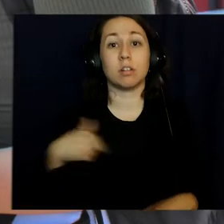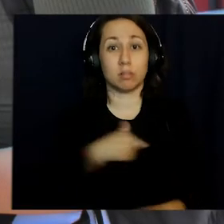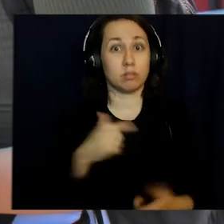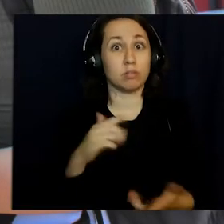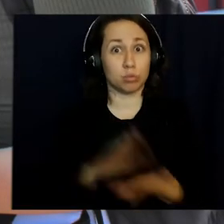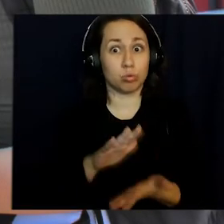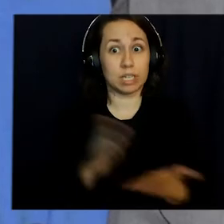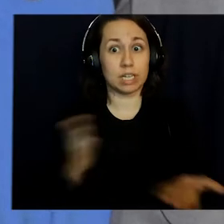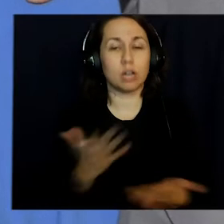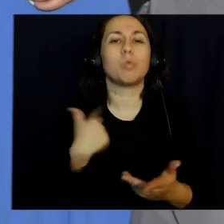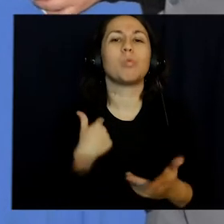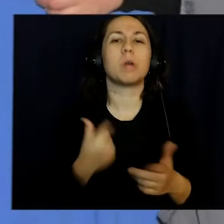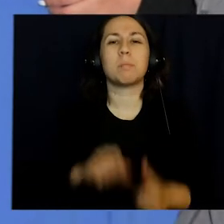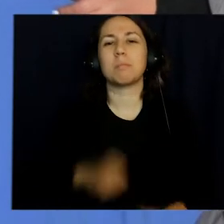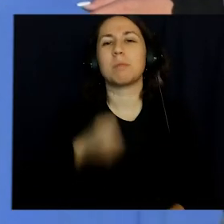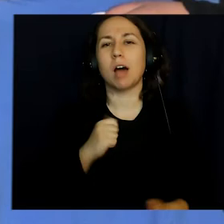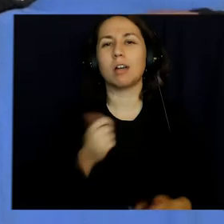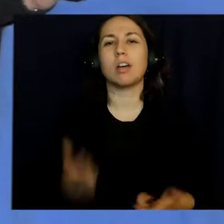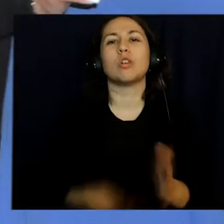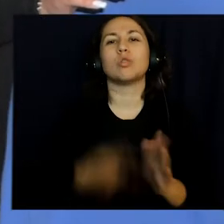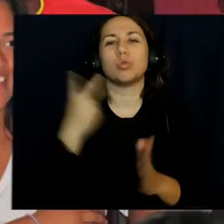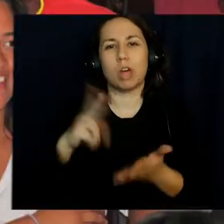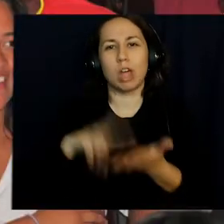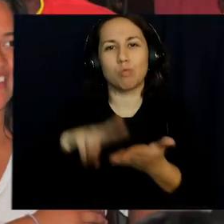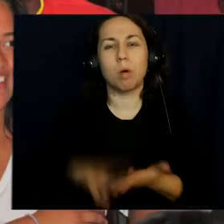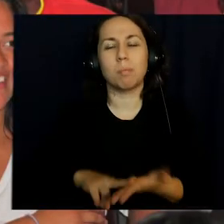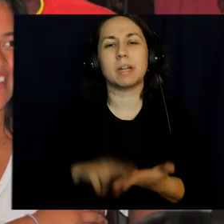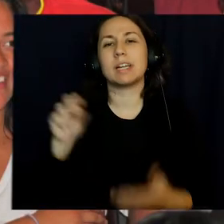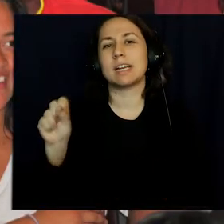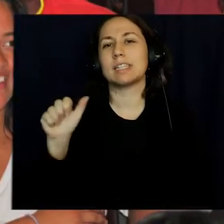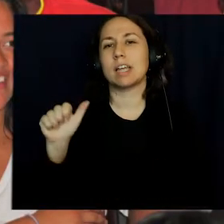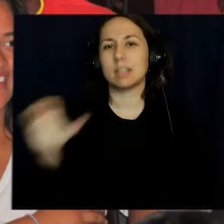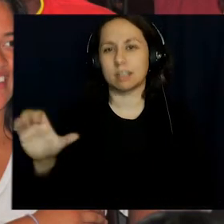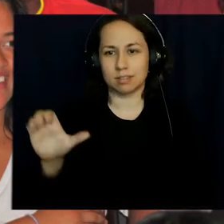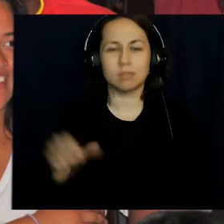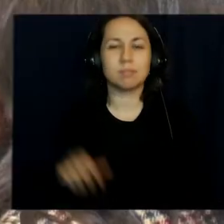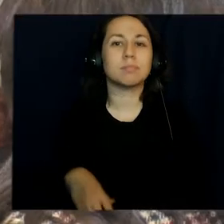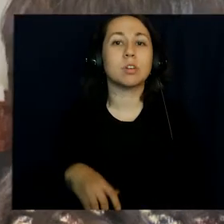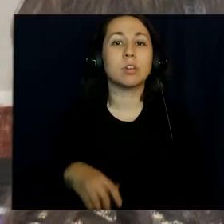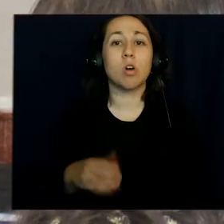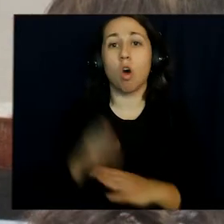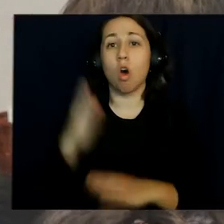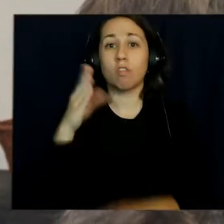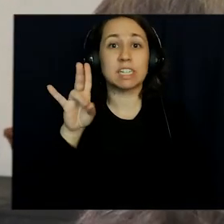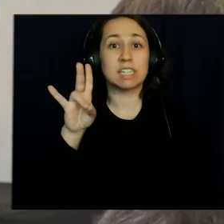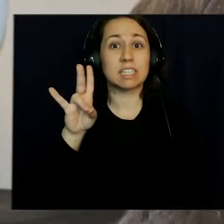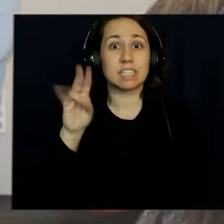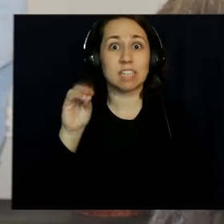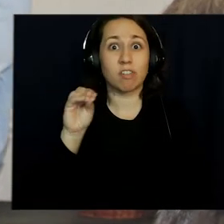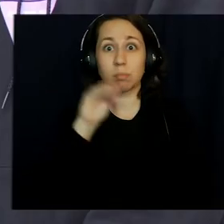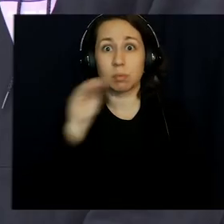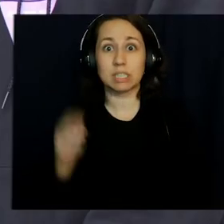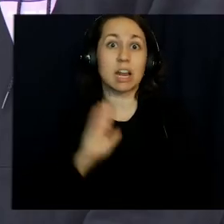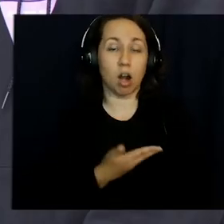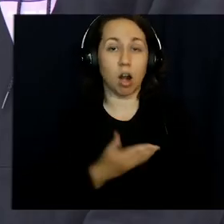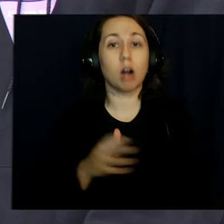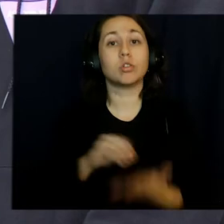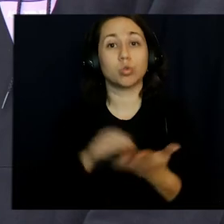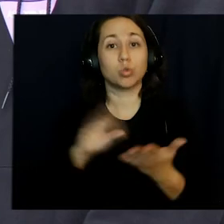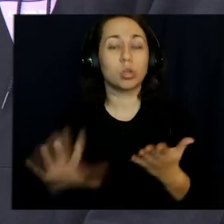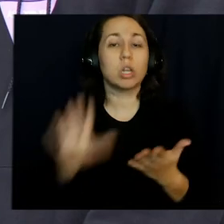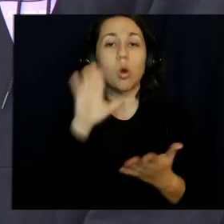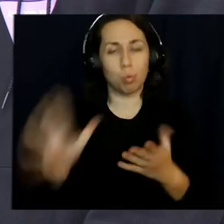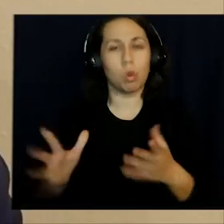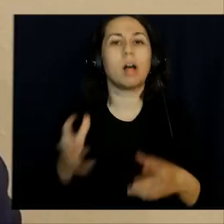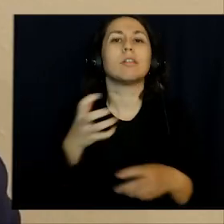College, we are proud of our dual enrollment partnership with Santa Ana College. Through this partnership, over 75% of our seniors will graduate with an